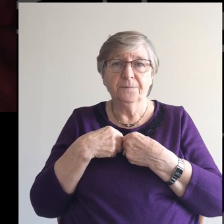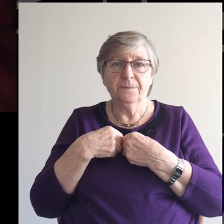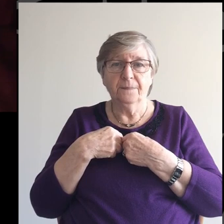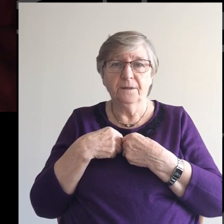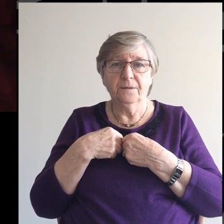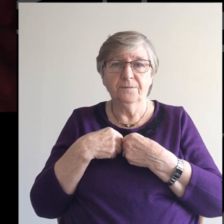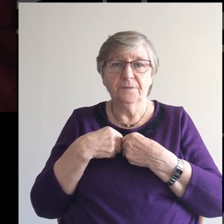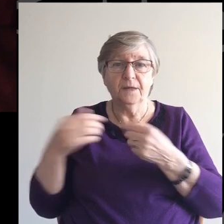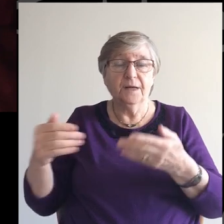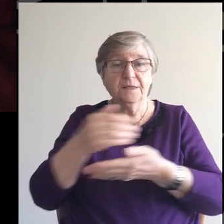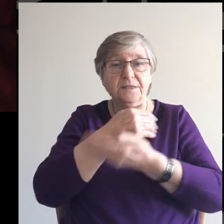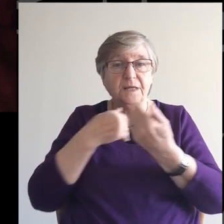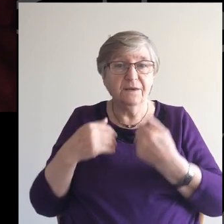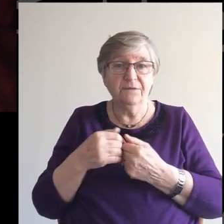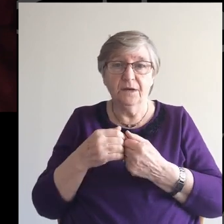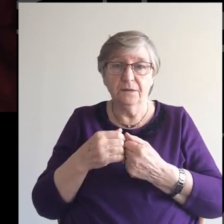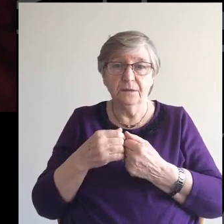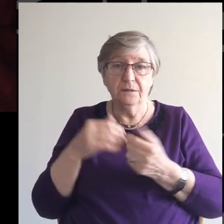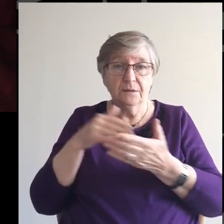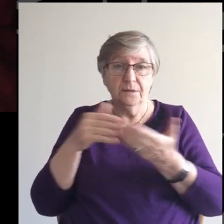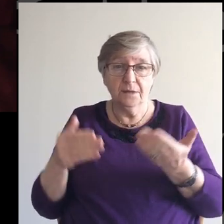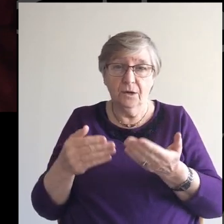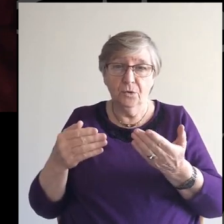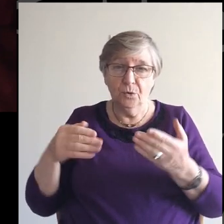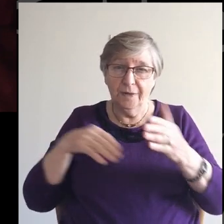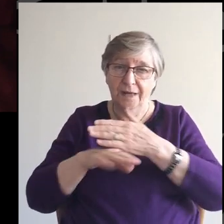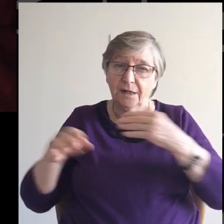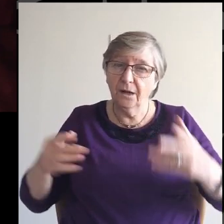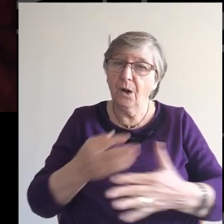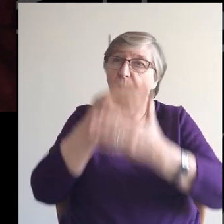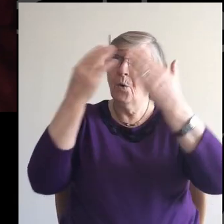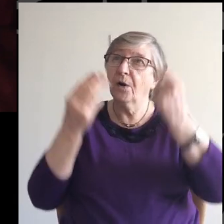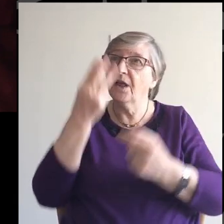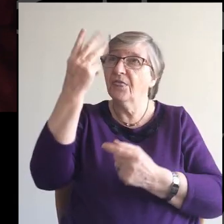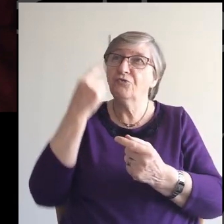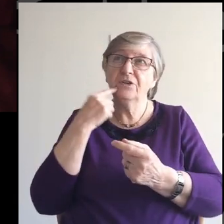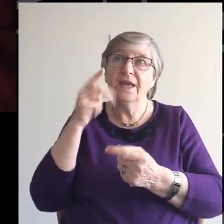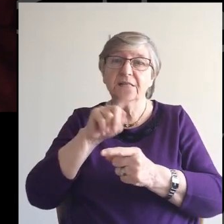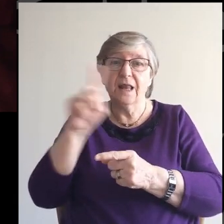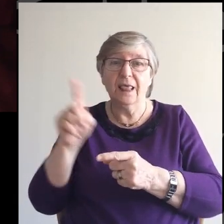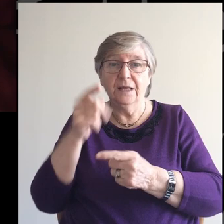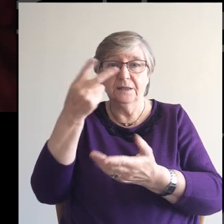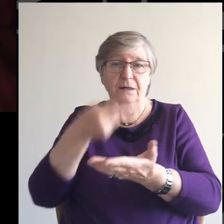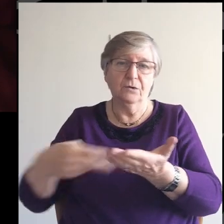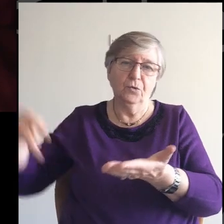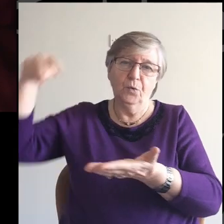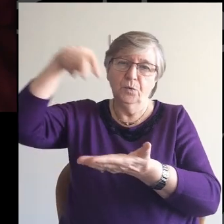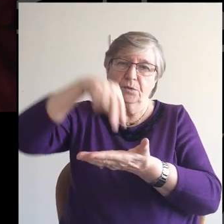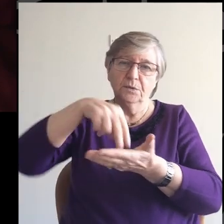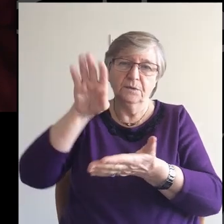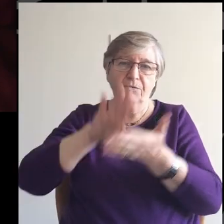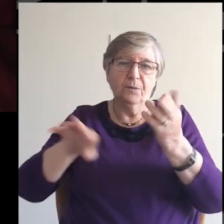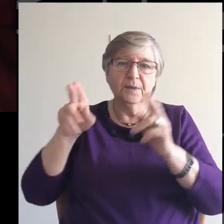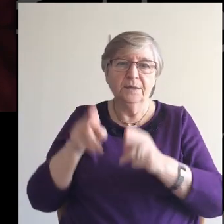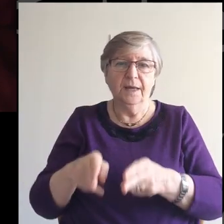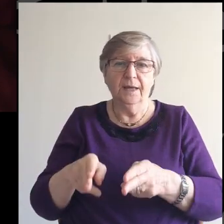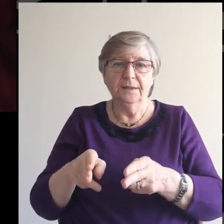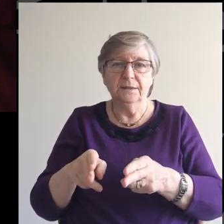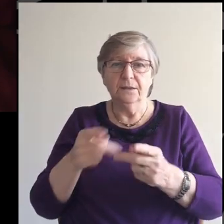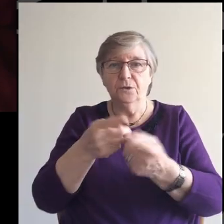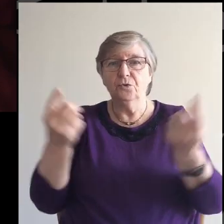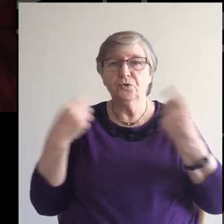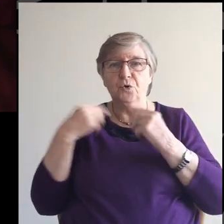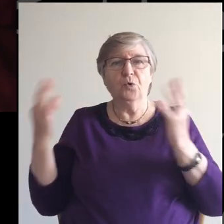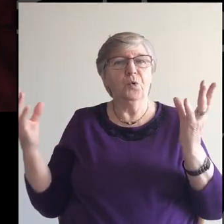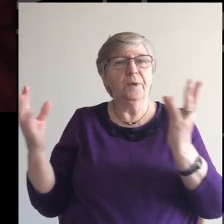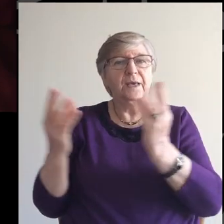And a saviour Who gloriously Three days later Rose from the dead And so we gather